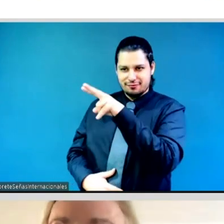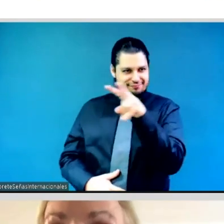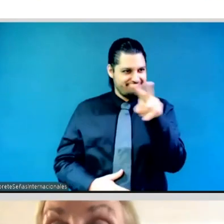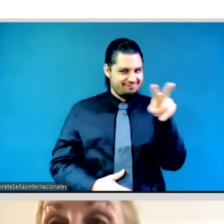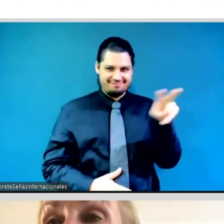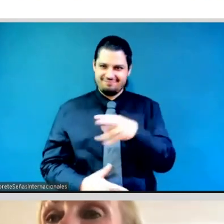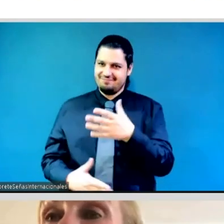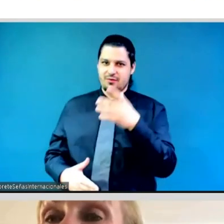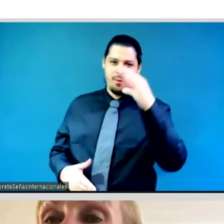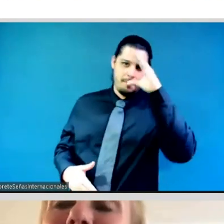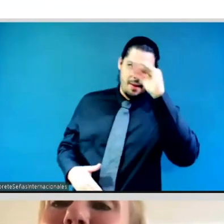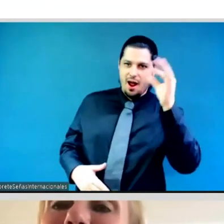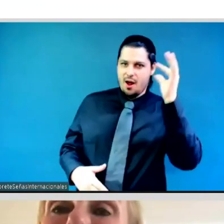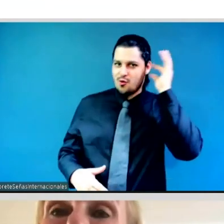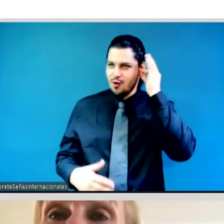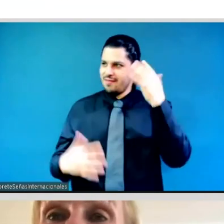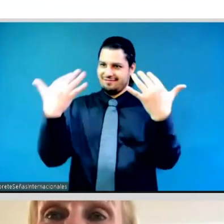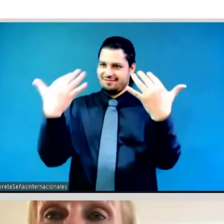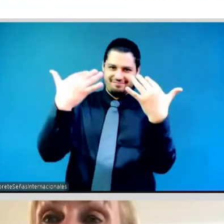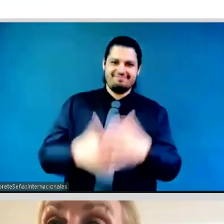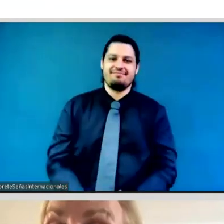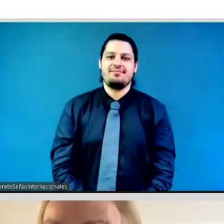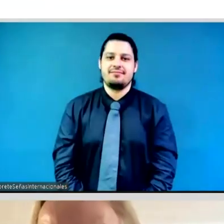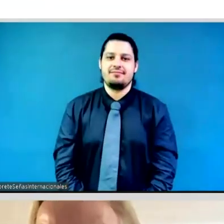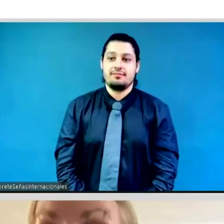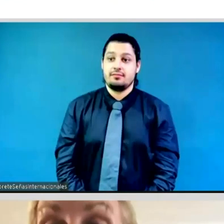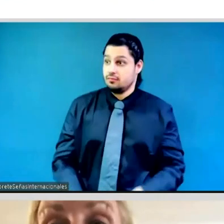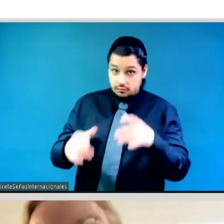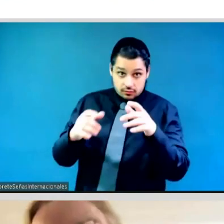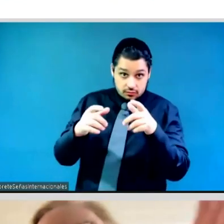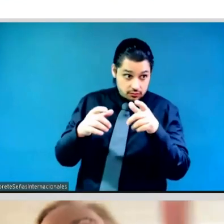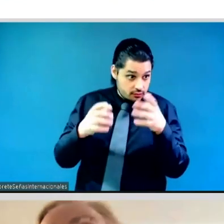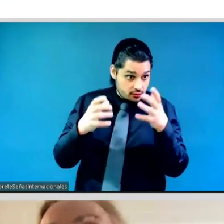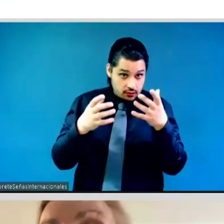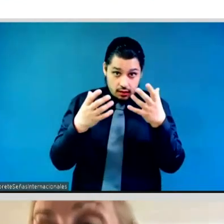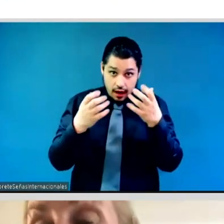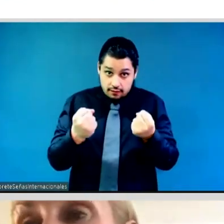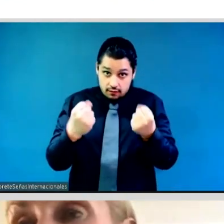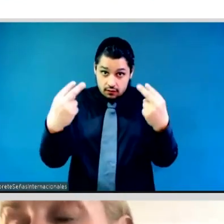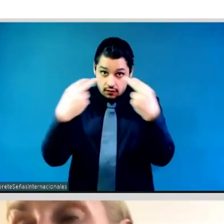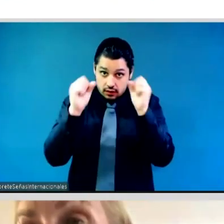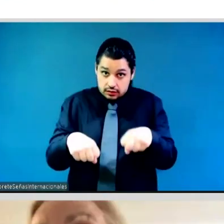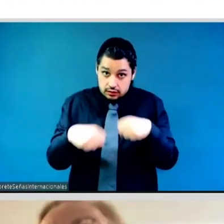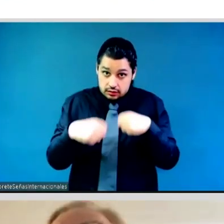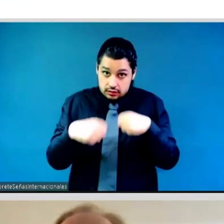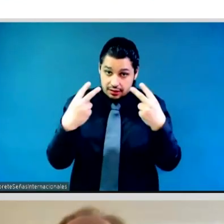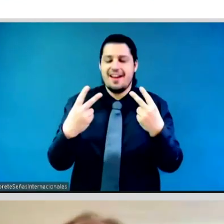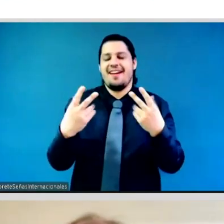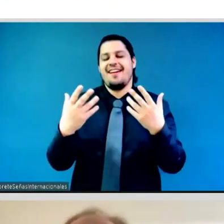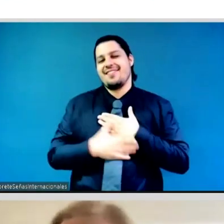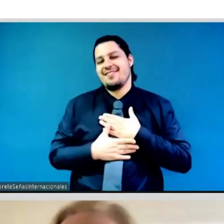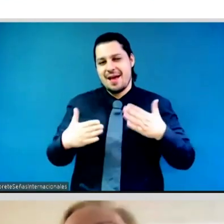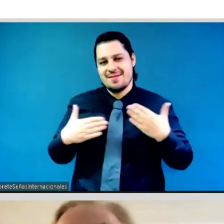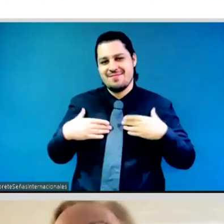And it's wonderful to really be here at the Generation Equality Forum. And thank you all for organizing this, because this is